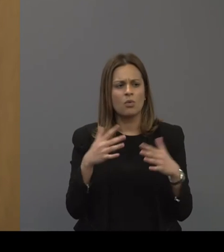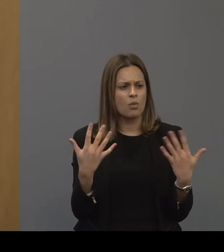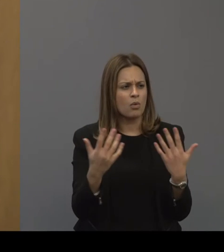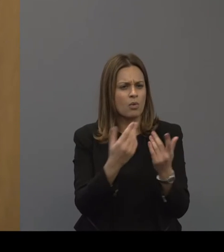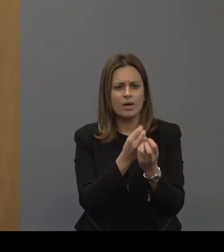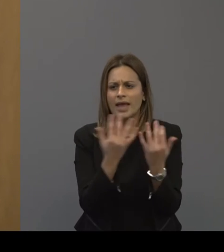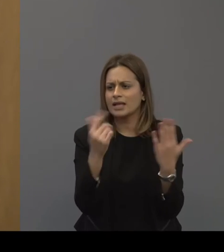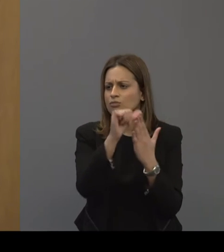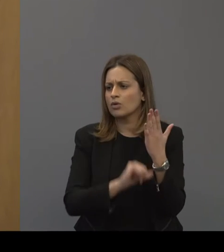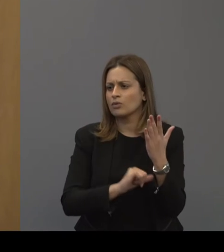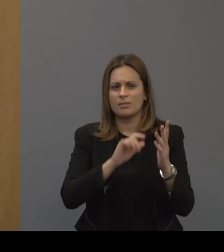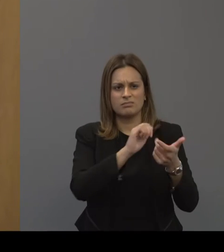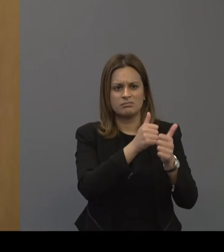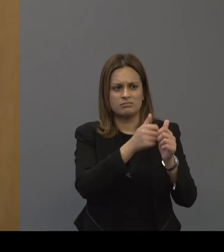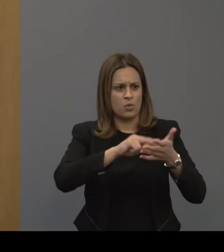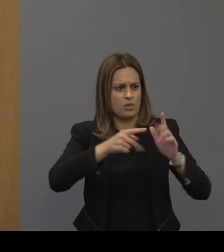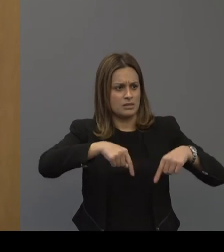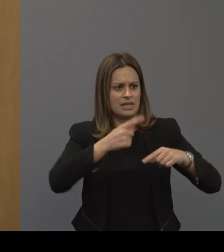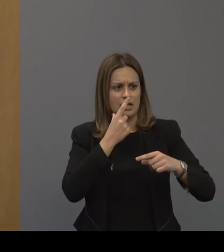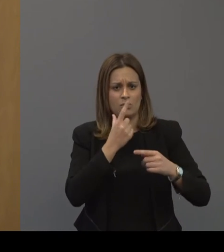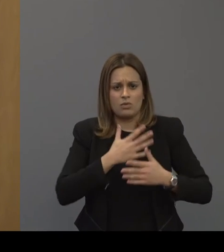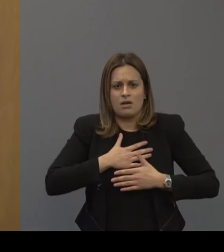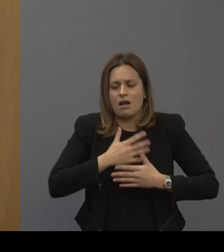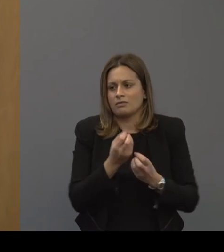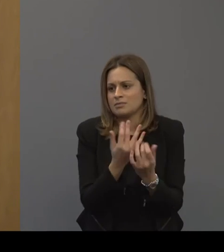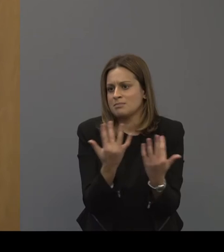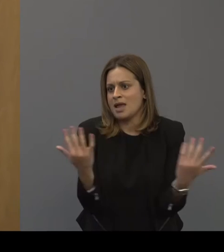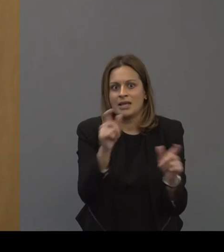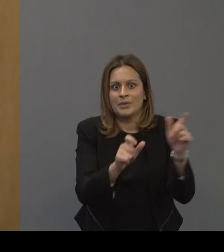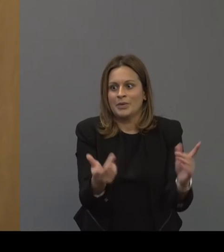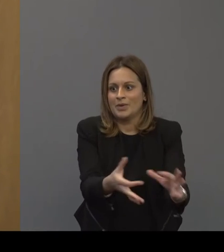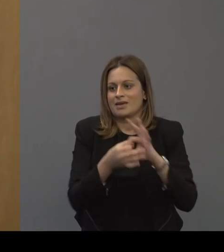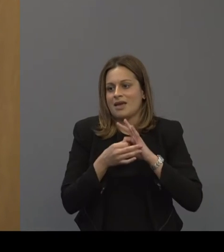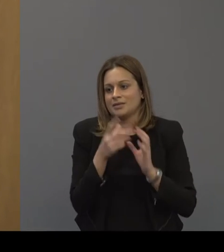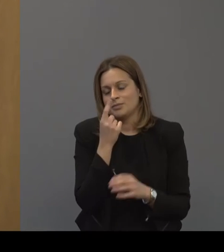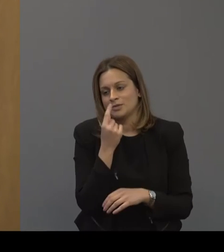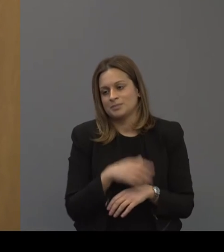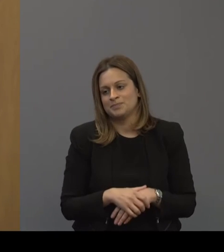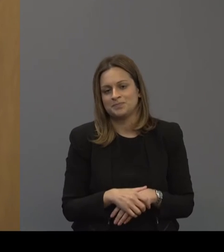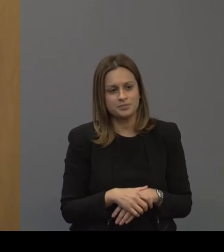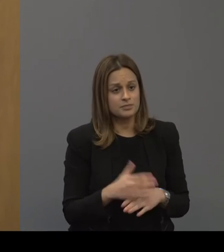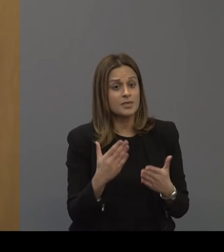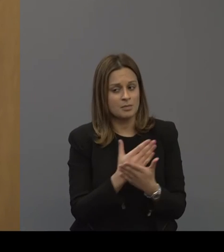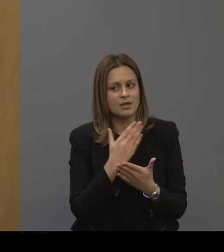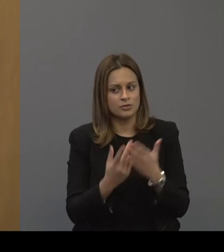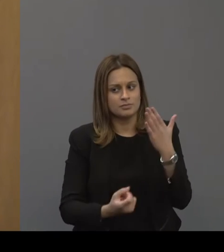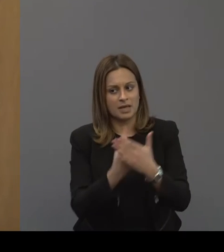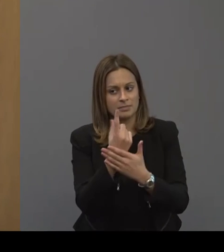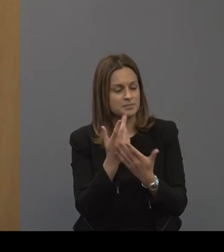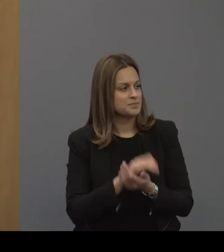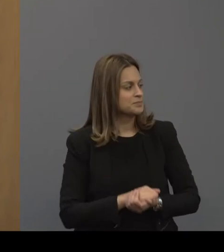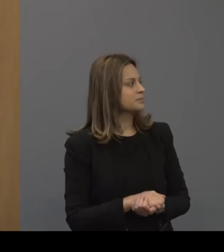any of the program organizers here this morning. We'd love to get as many of you engaged as possible to make that happen.